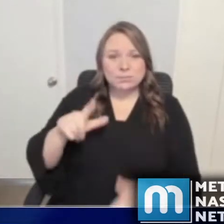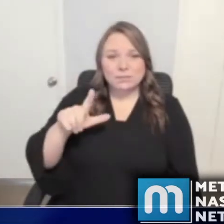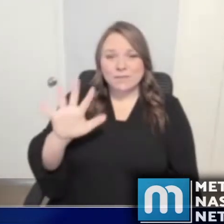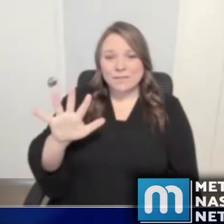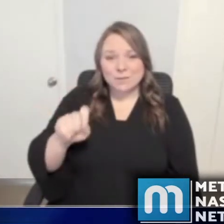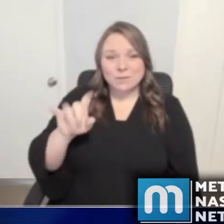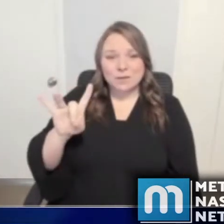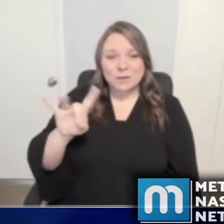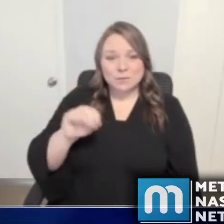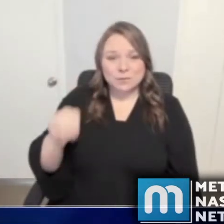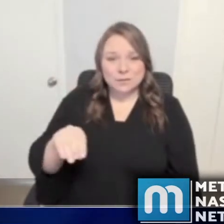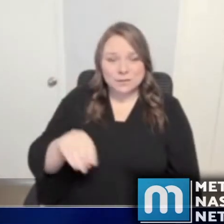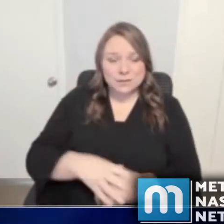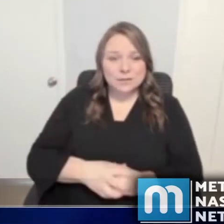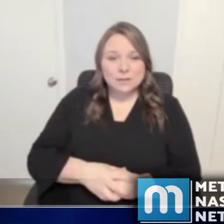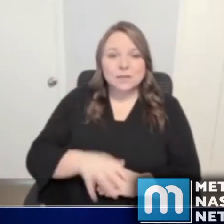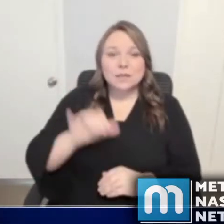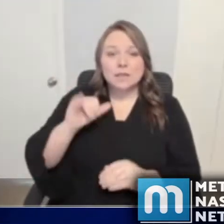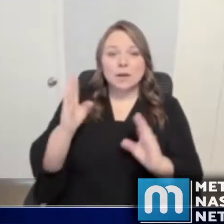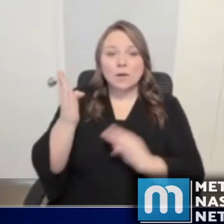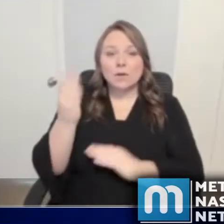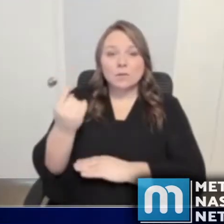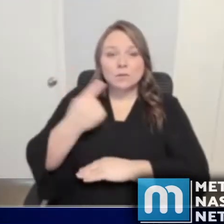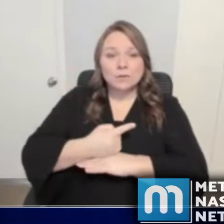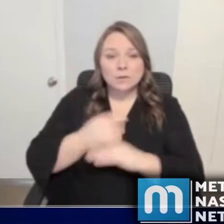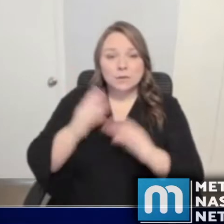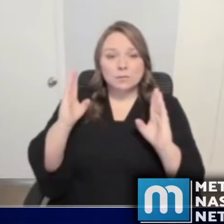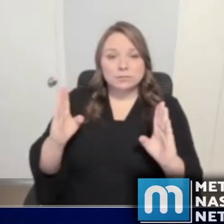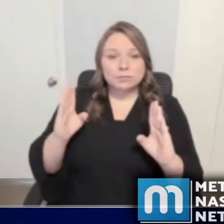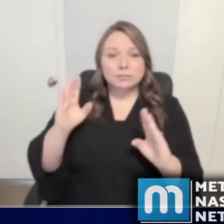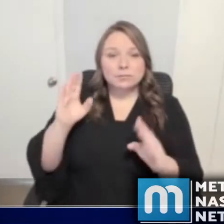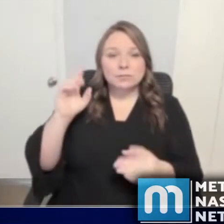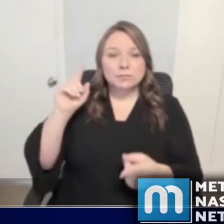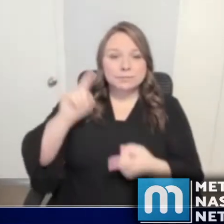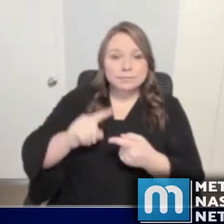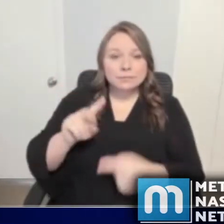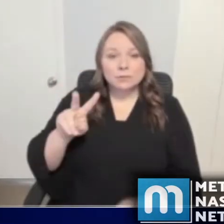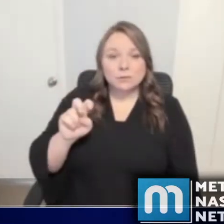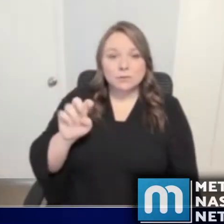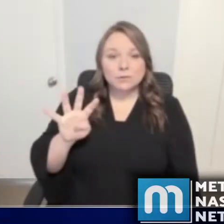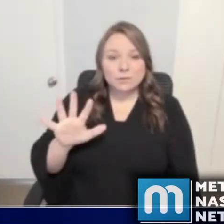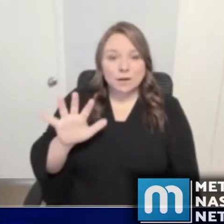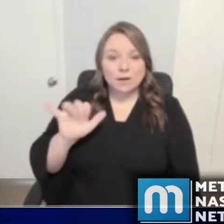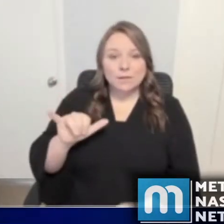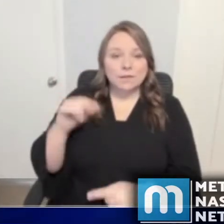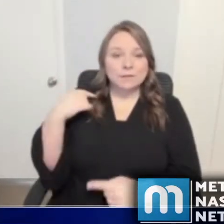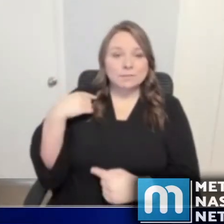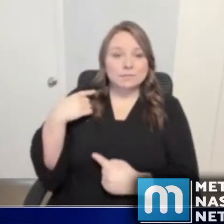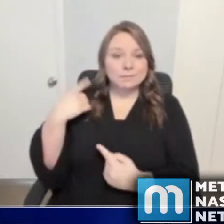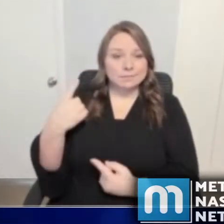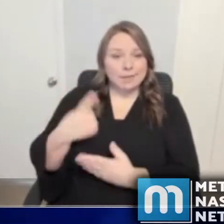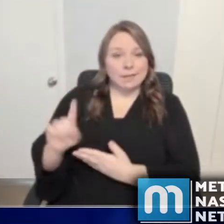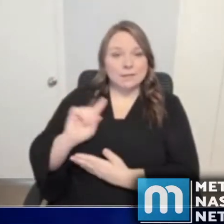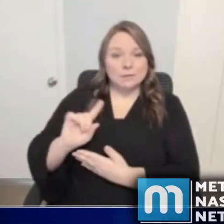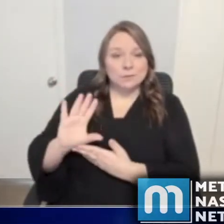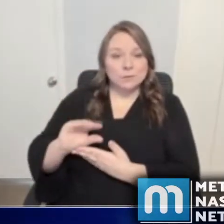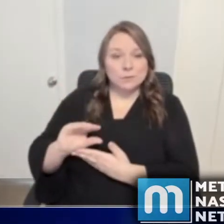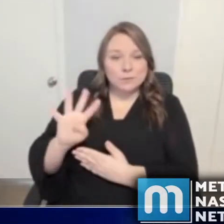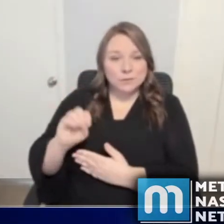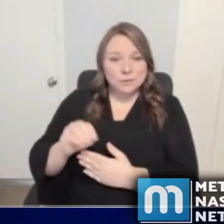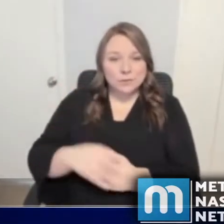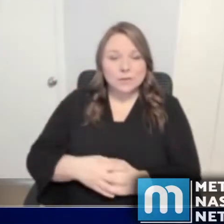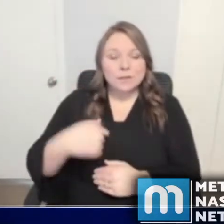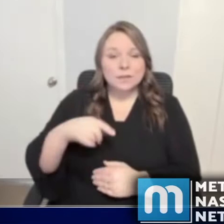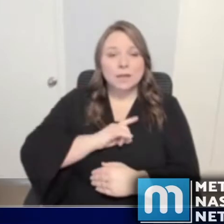average of 14-day cases is 225, which is down 40 from last week. And our seven-day average of new cases per 100